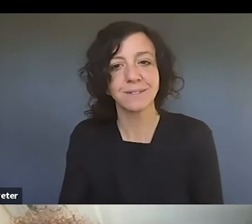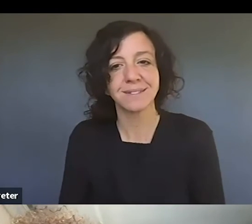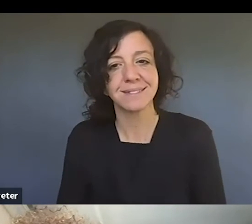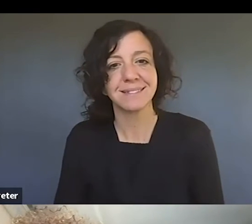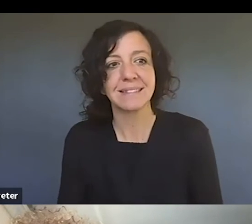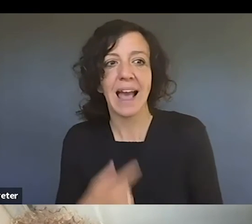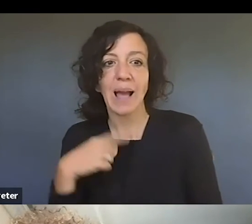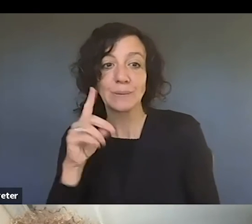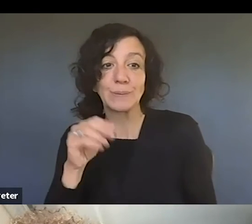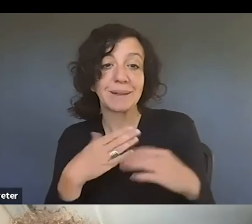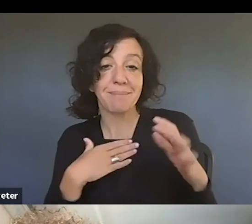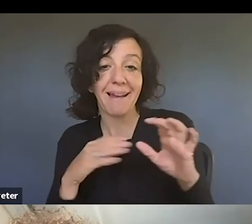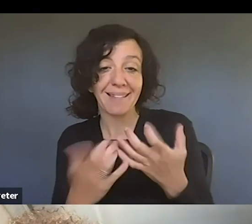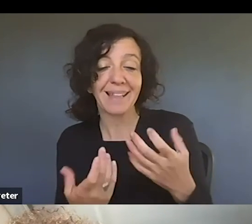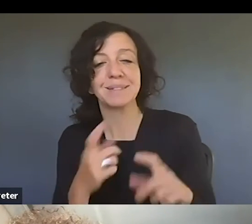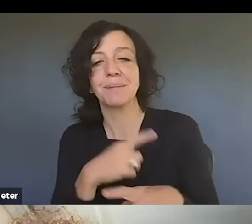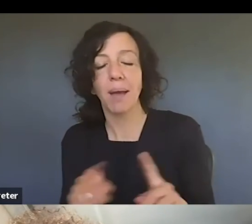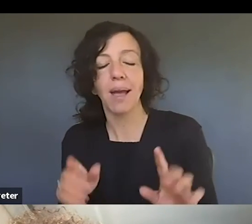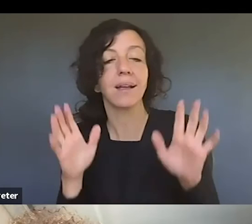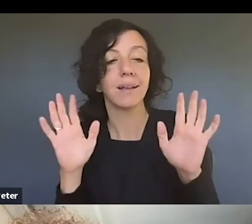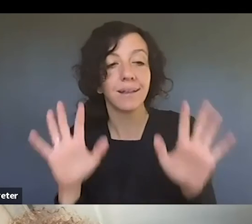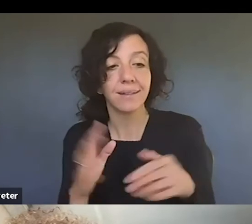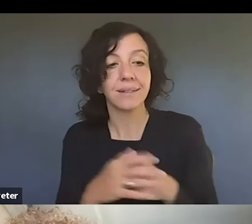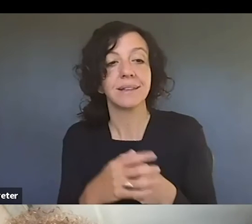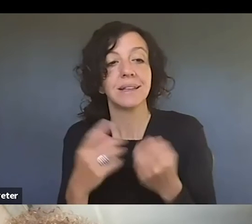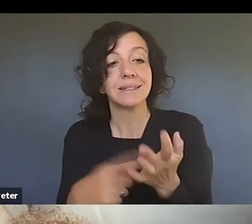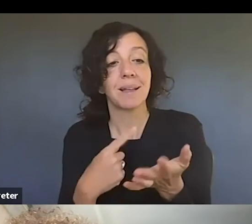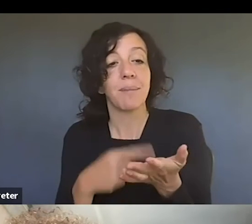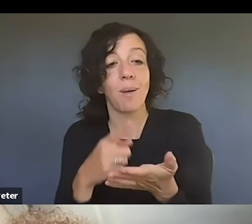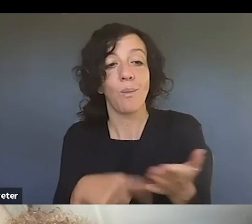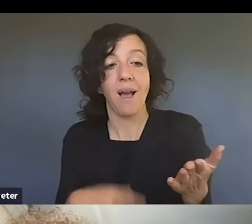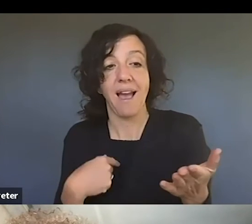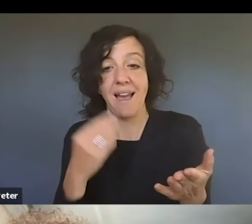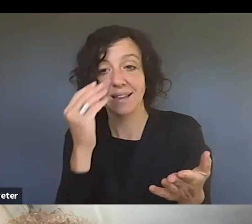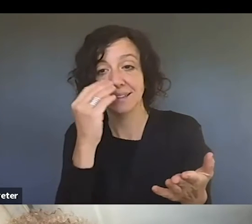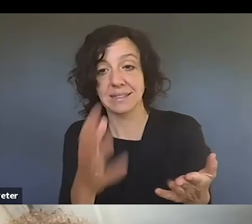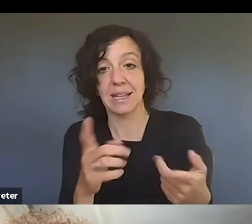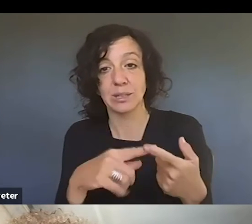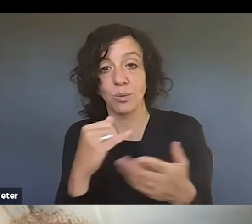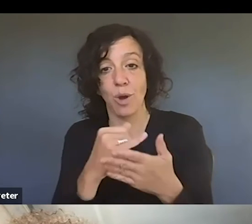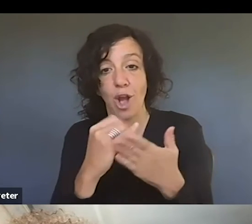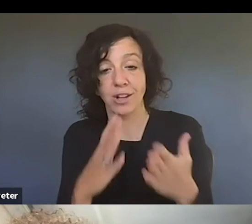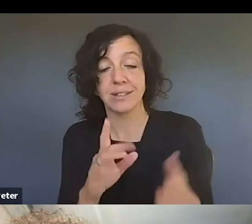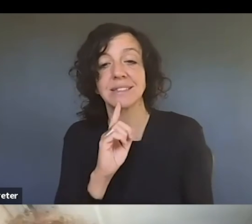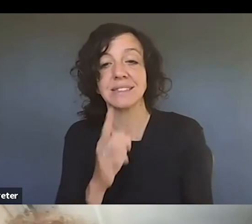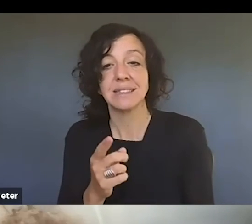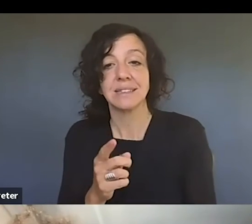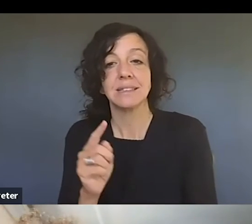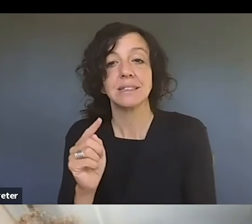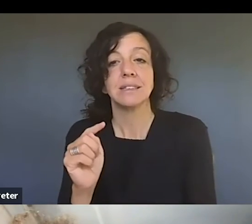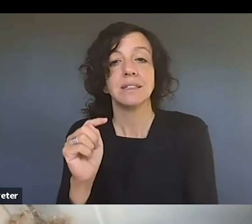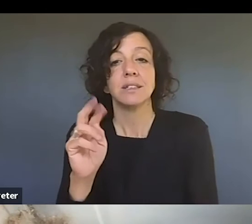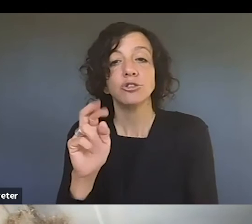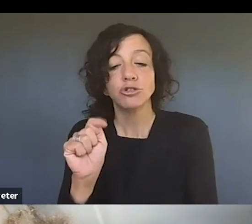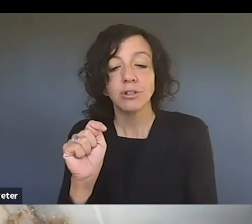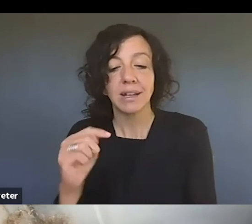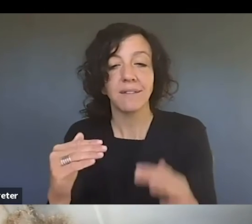But, um, you know, the, sometimes what I say to, to artists is, you know, treat fair use sort